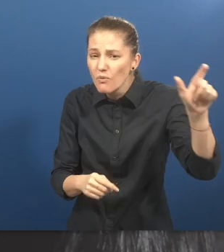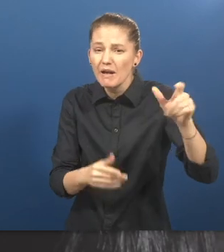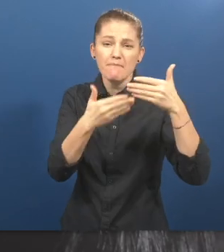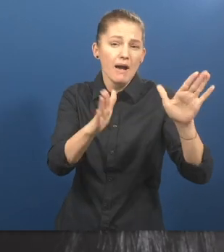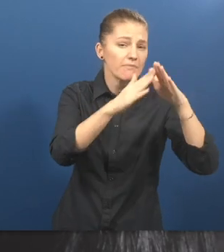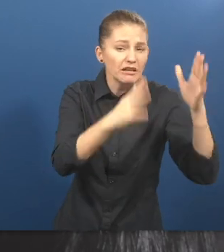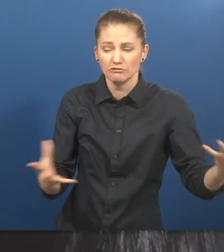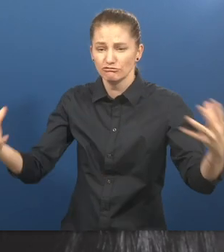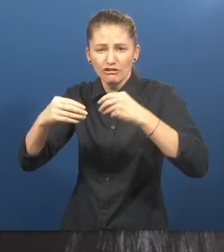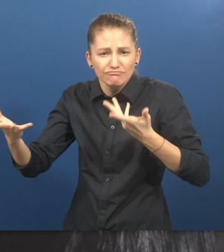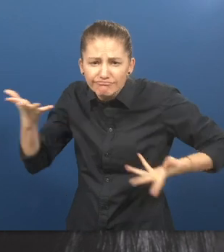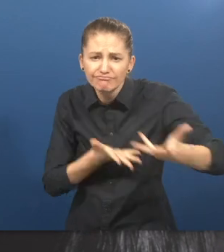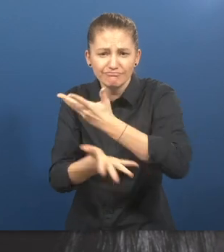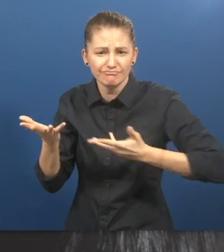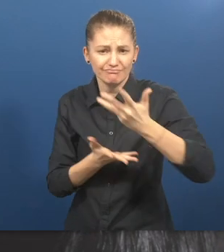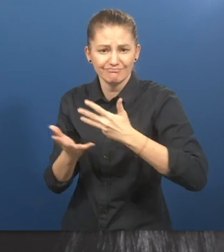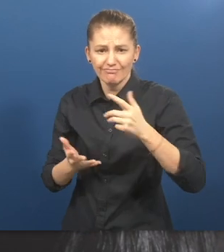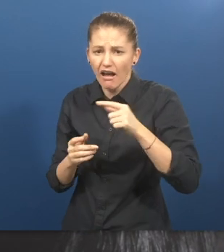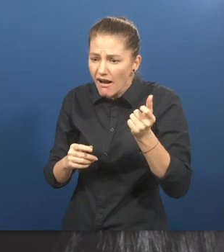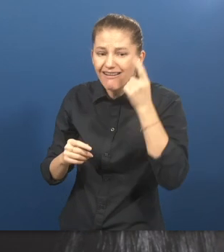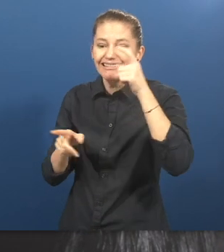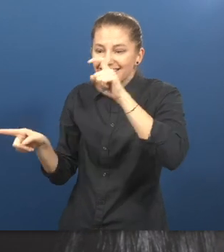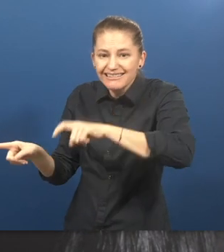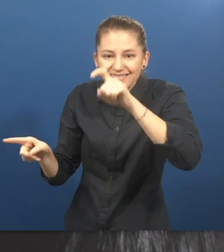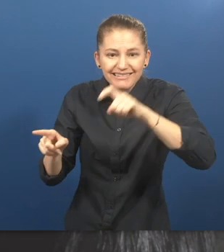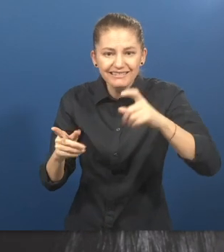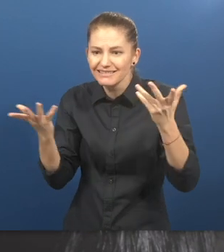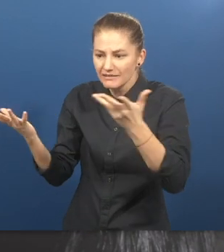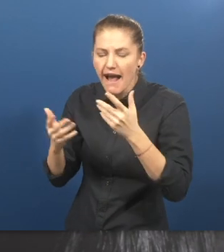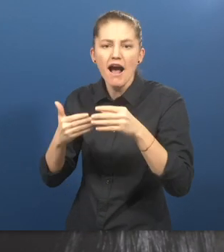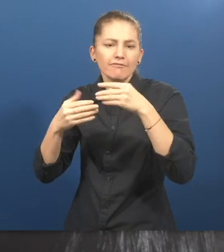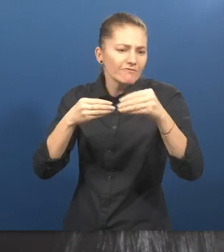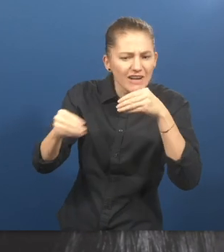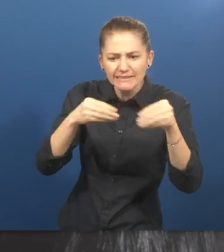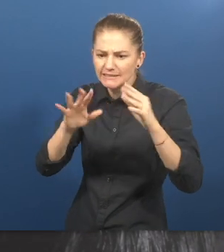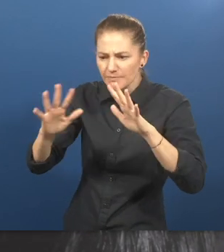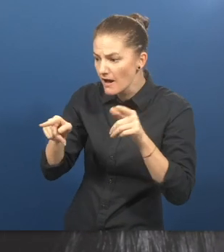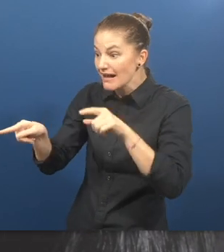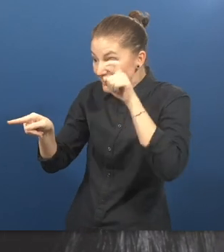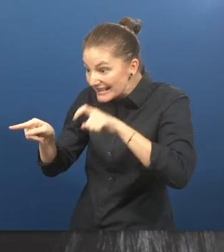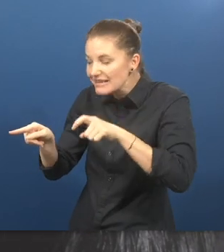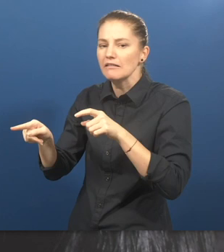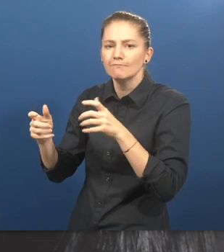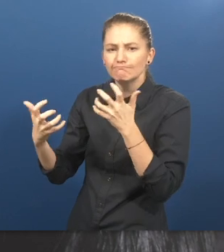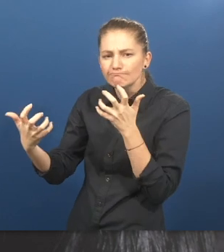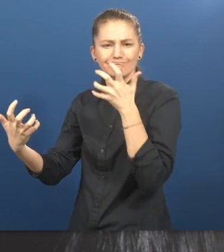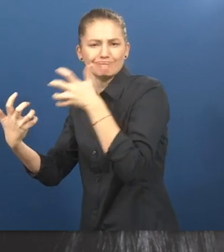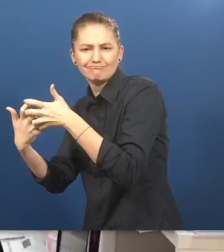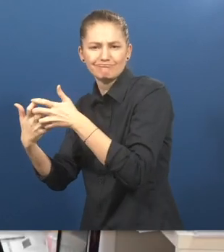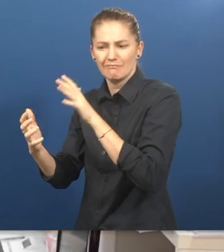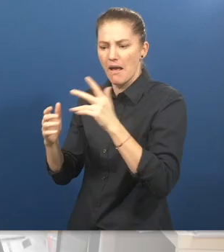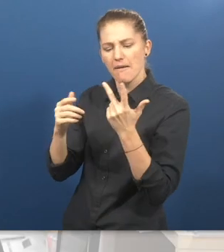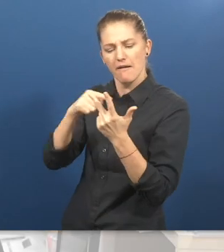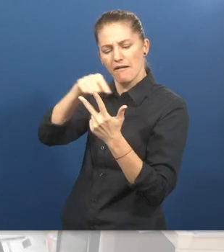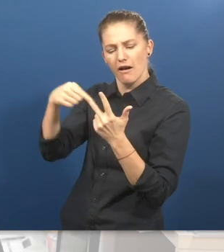understanding of this demand, we make the flexibility and adaptation of the methodologies used by us in our service.